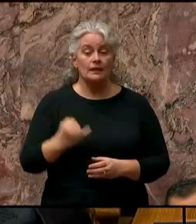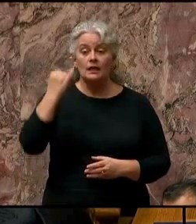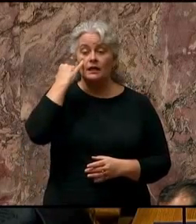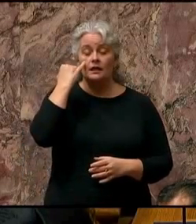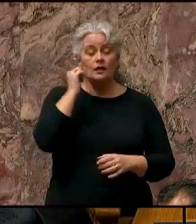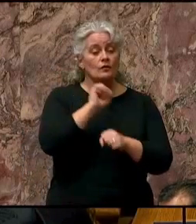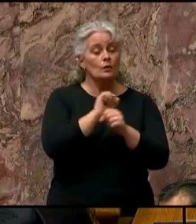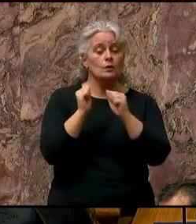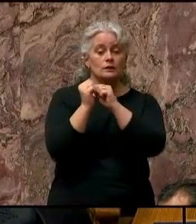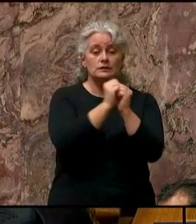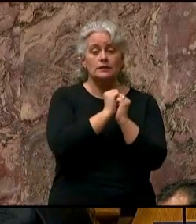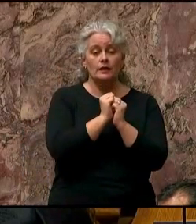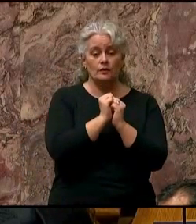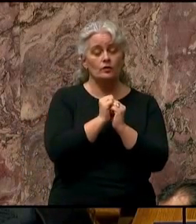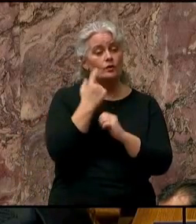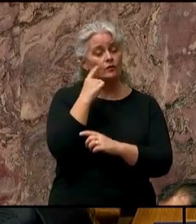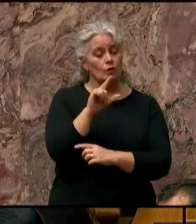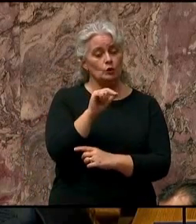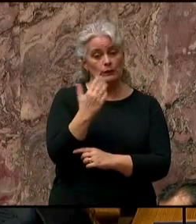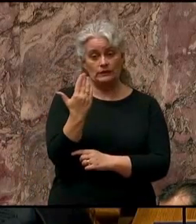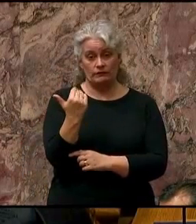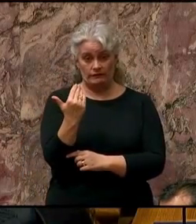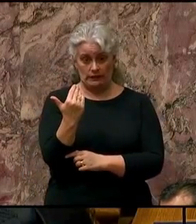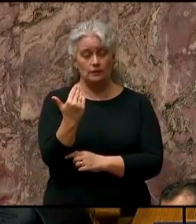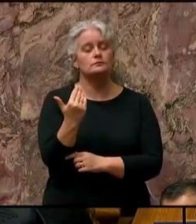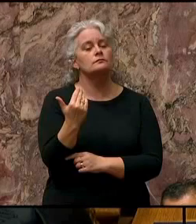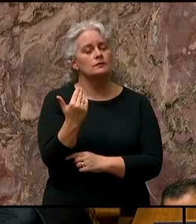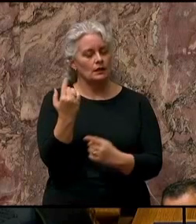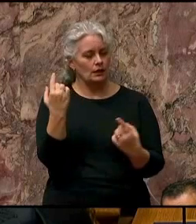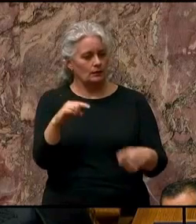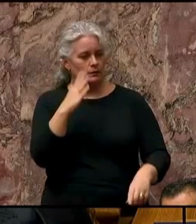together, 2015 will be a turning point.